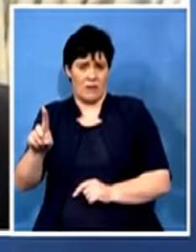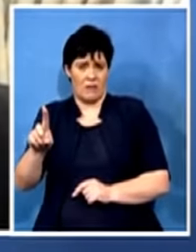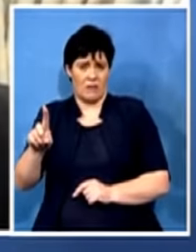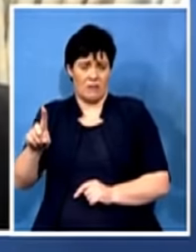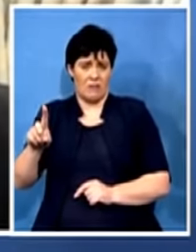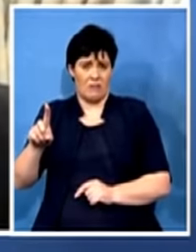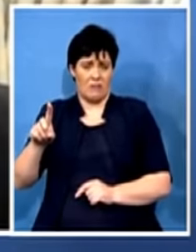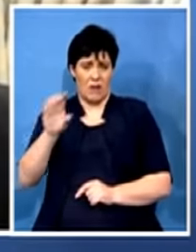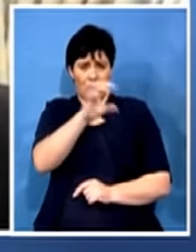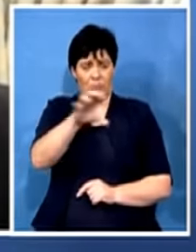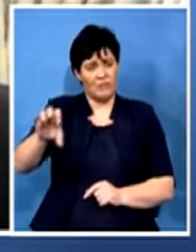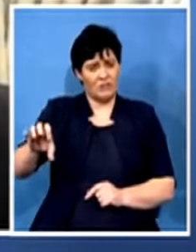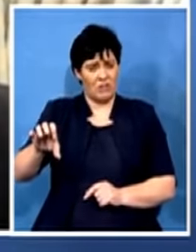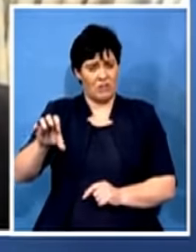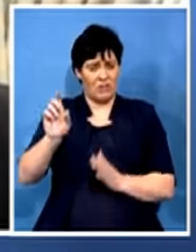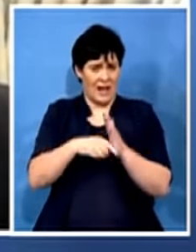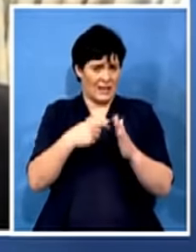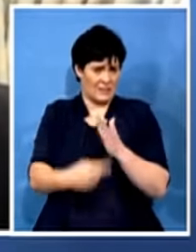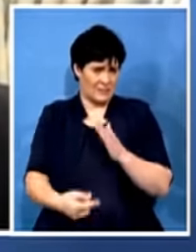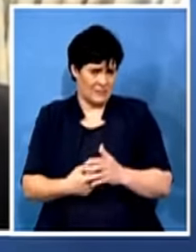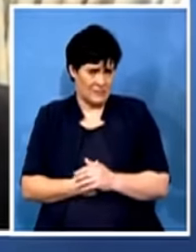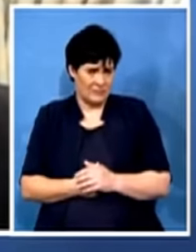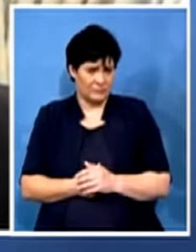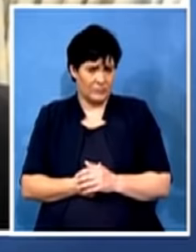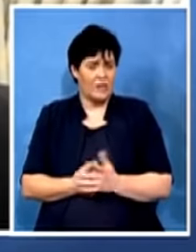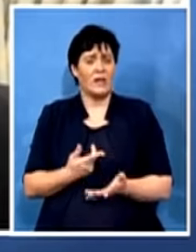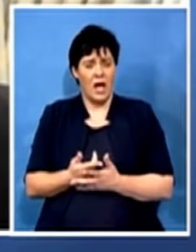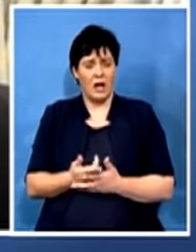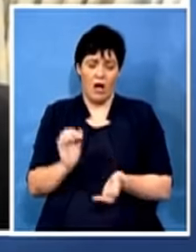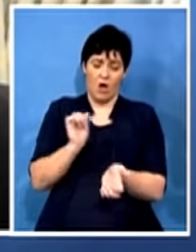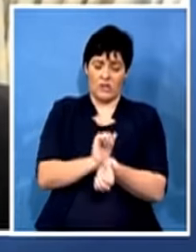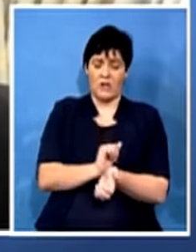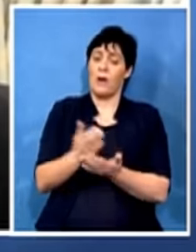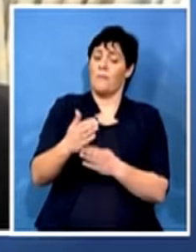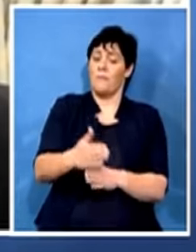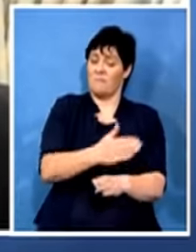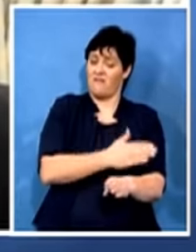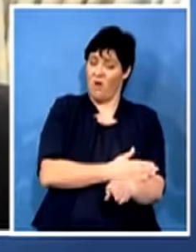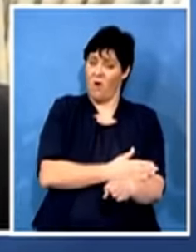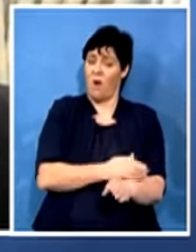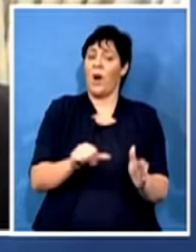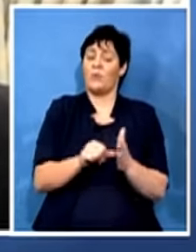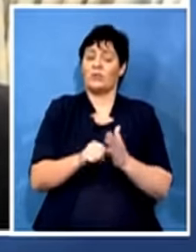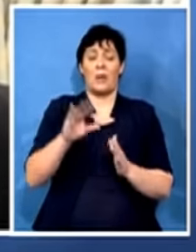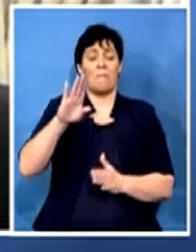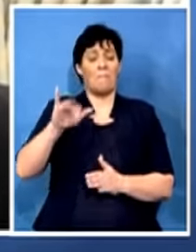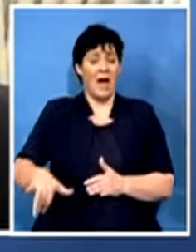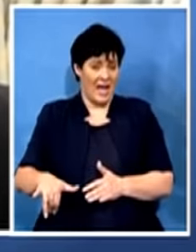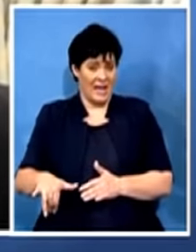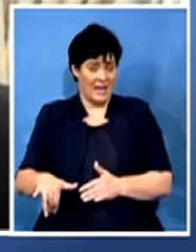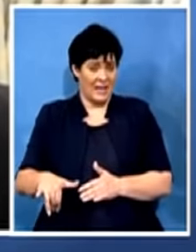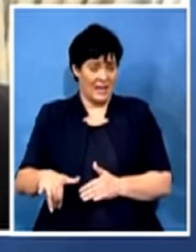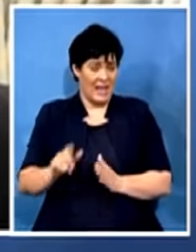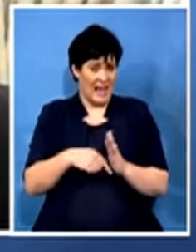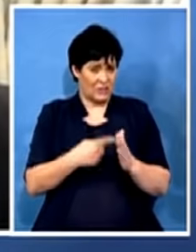this warrant of arrest, the news came out on the eve of all important by-elections as well. I wonder how much sway it will have on